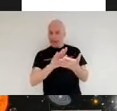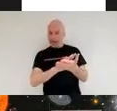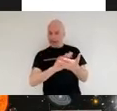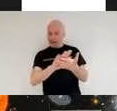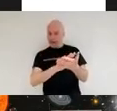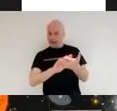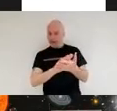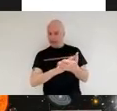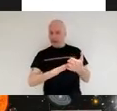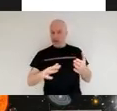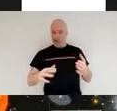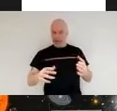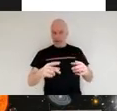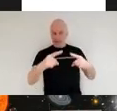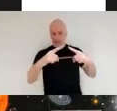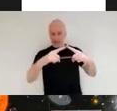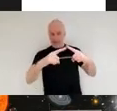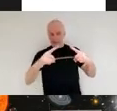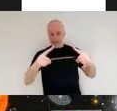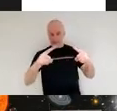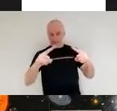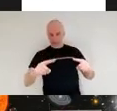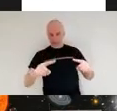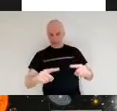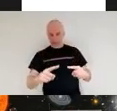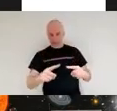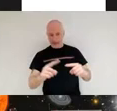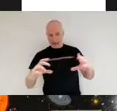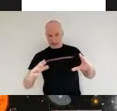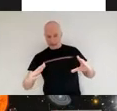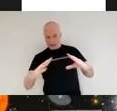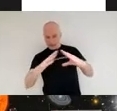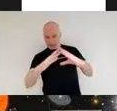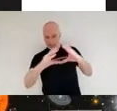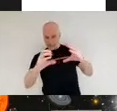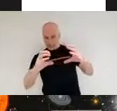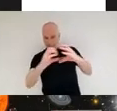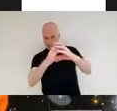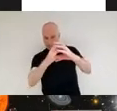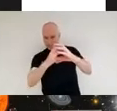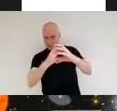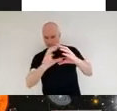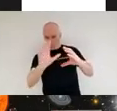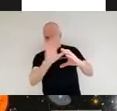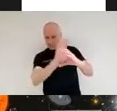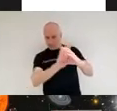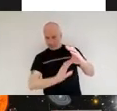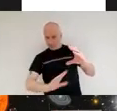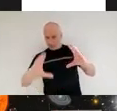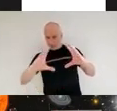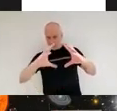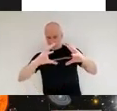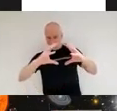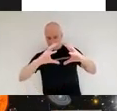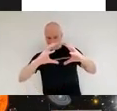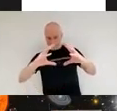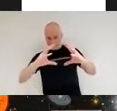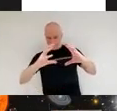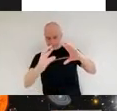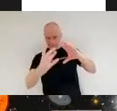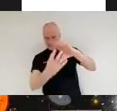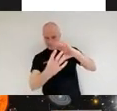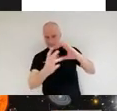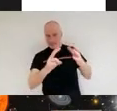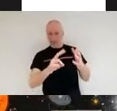nicely and we can easily tessellate them to be able to get a roughly circular shape for our telescope they're made of beryllium